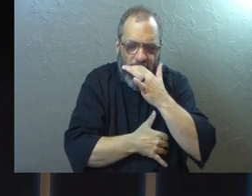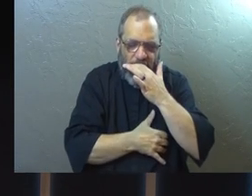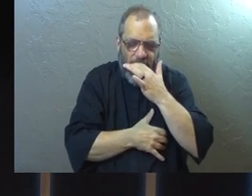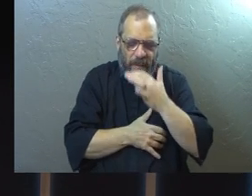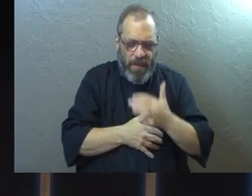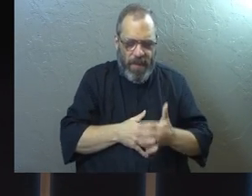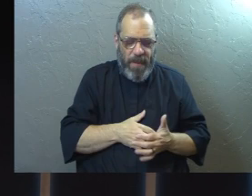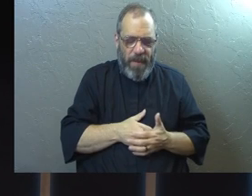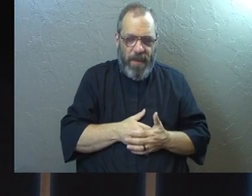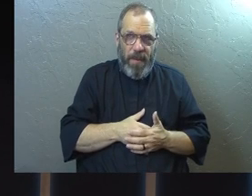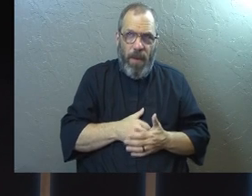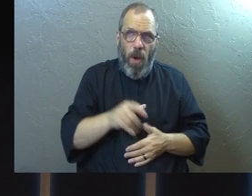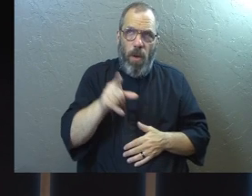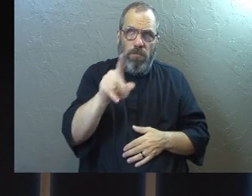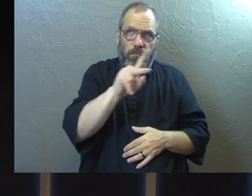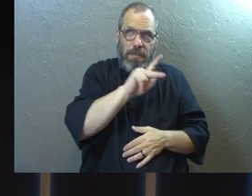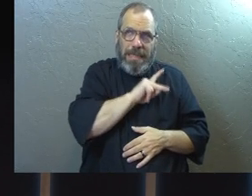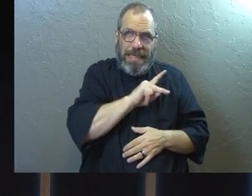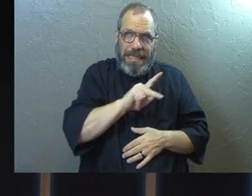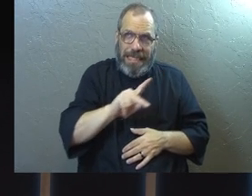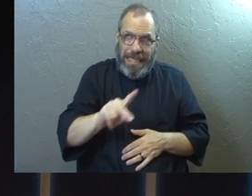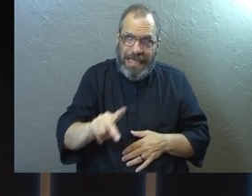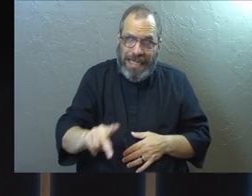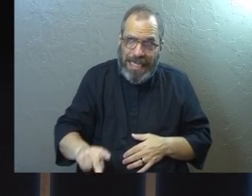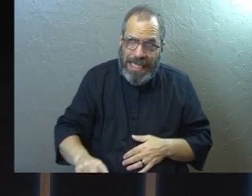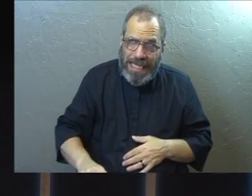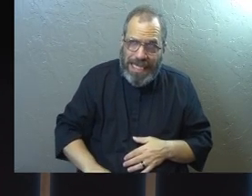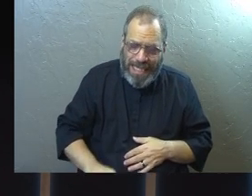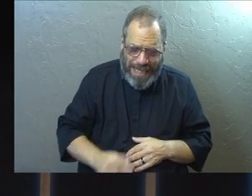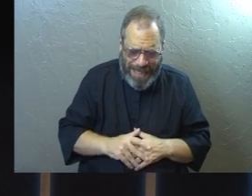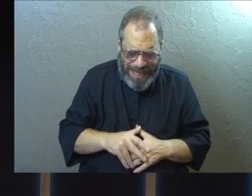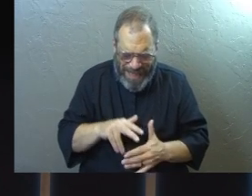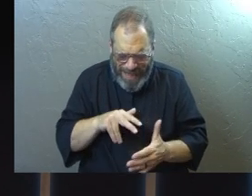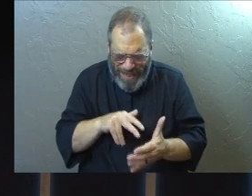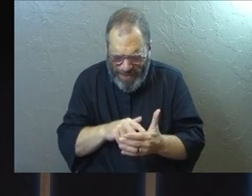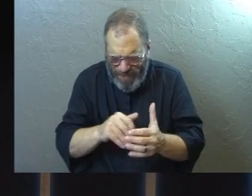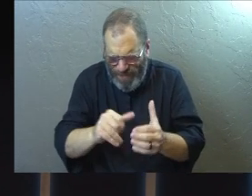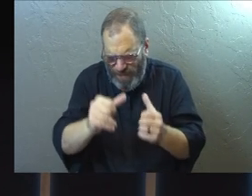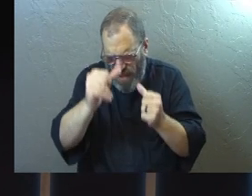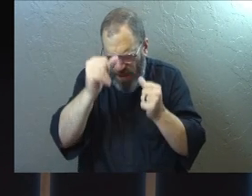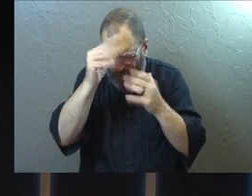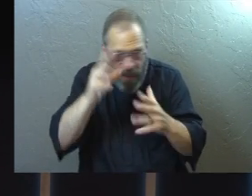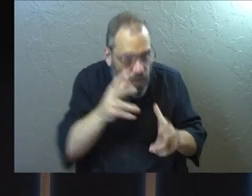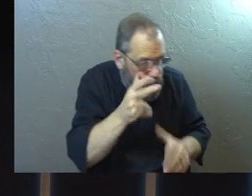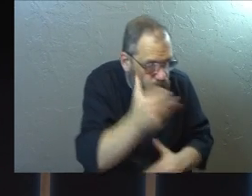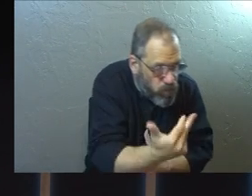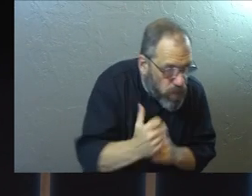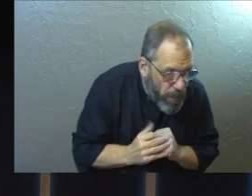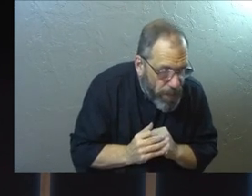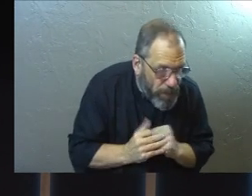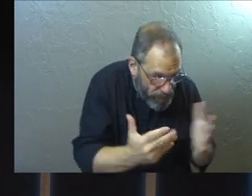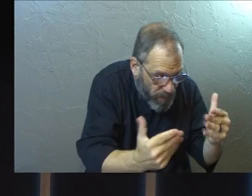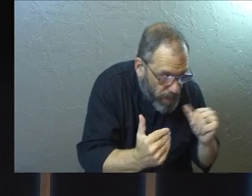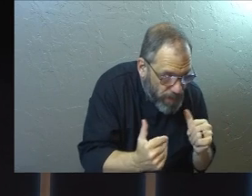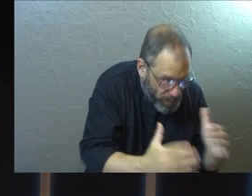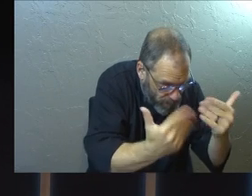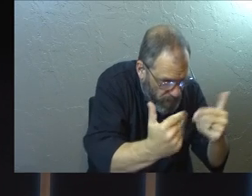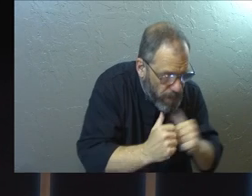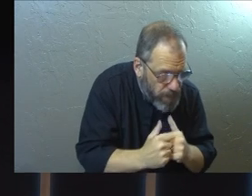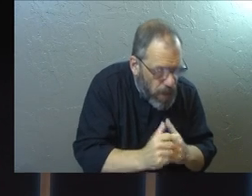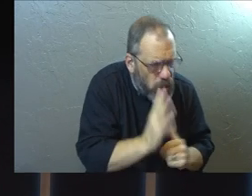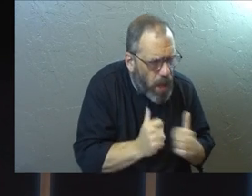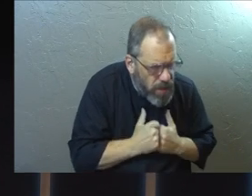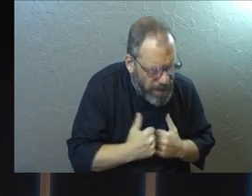speak to the King of the universe, he listens. He's immediately attentive to you.